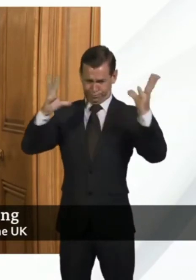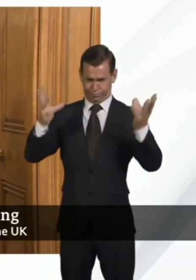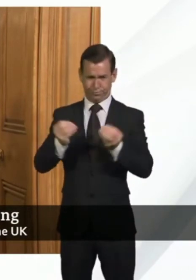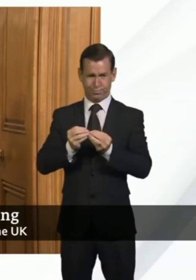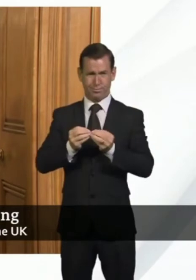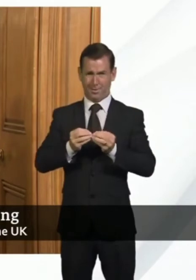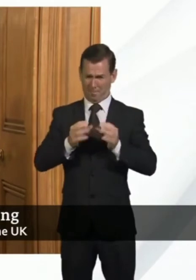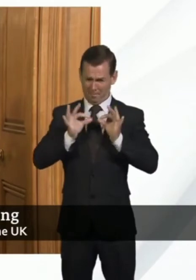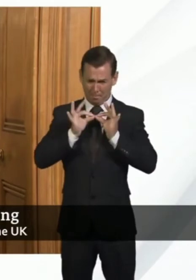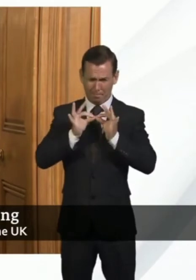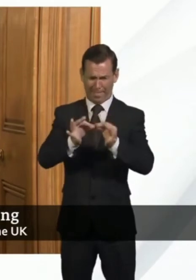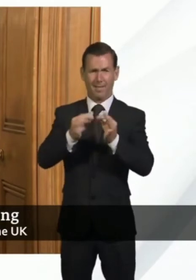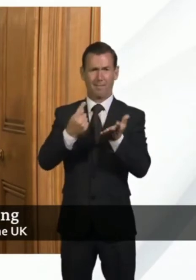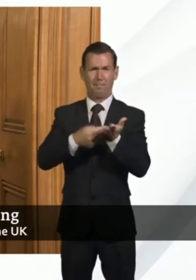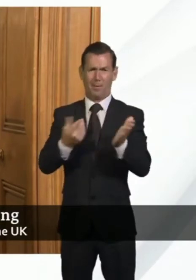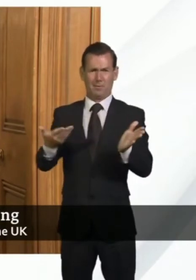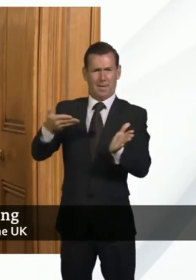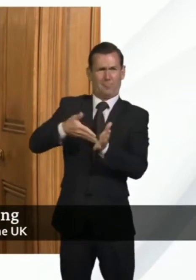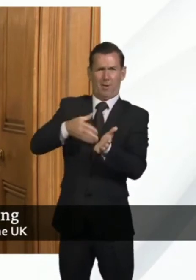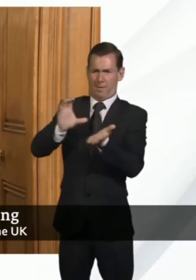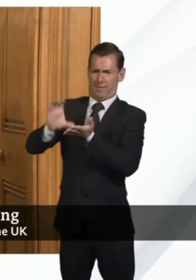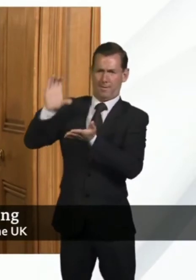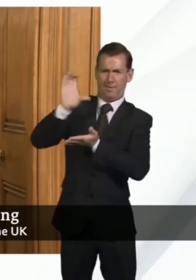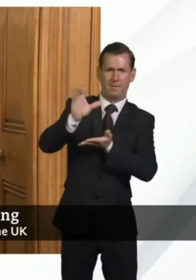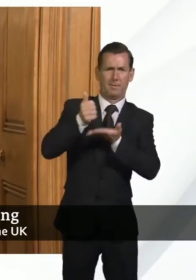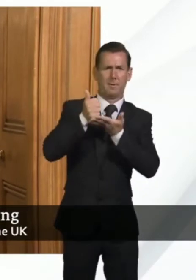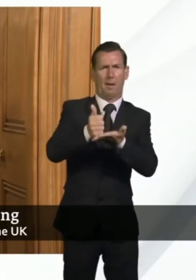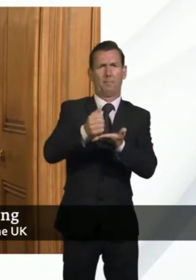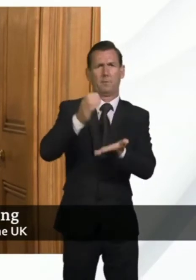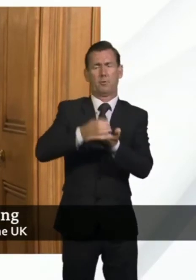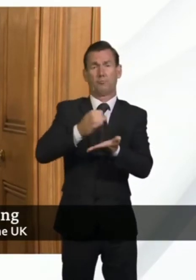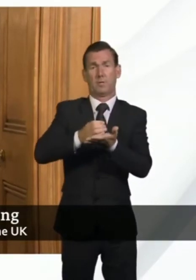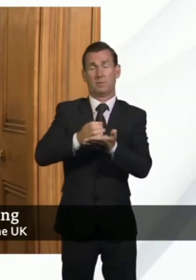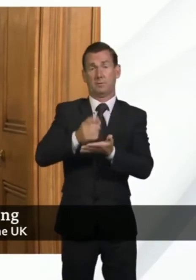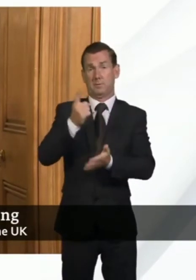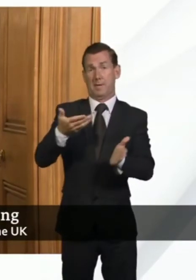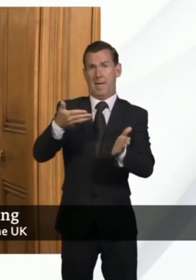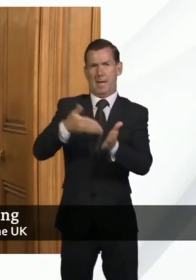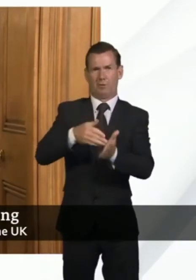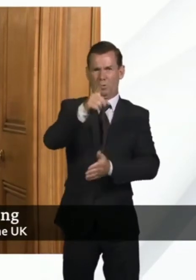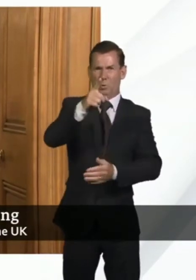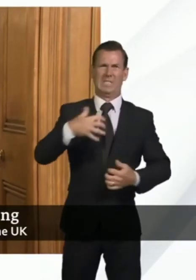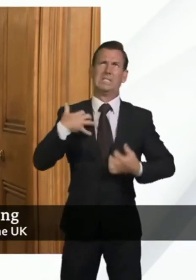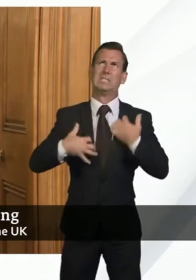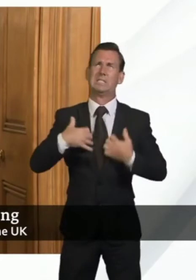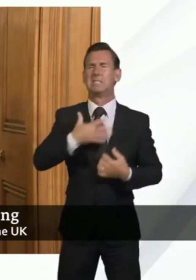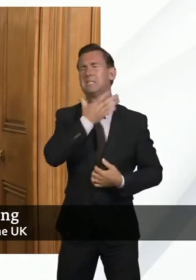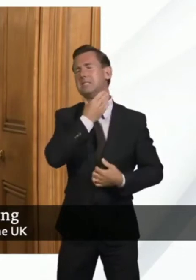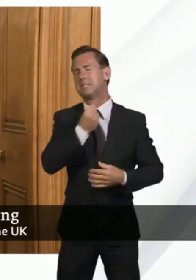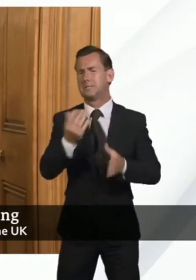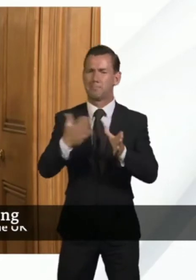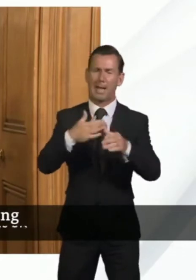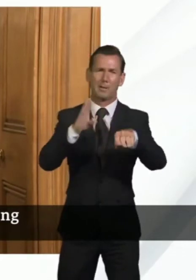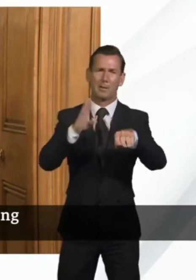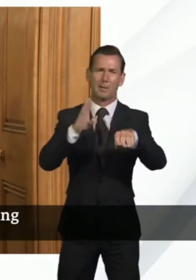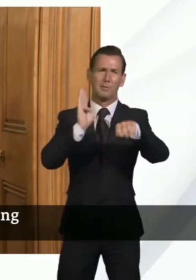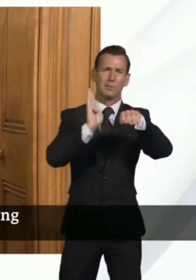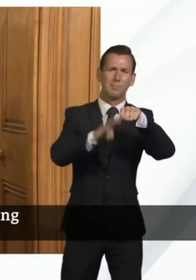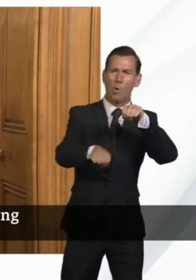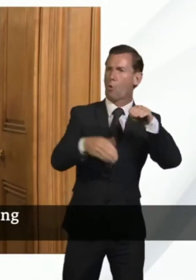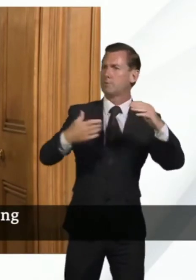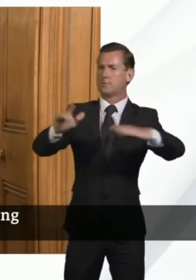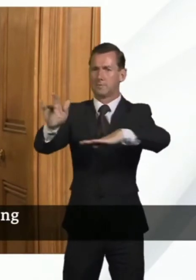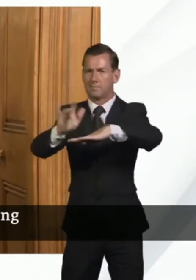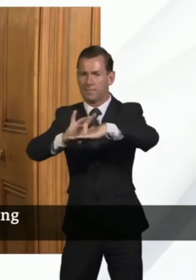charities. And I know that people are also eager for news of the return of live sports and the arts. And I know that the last few months